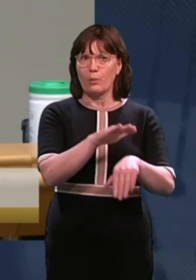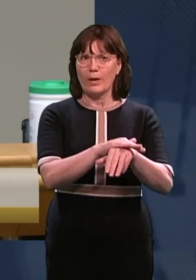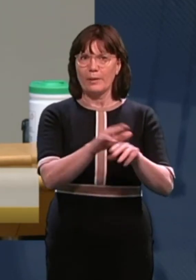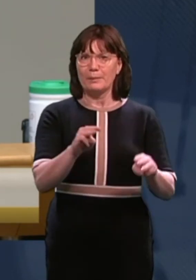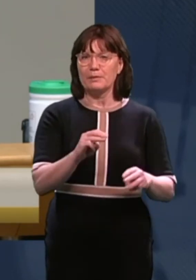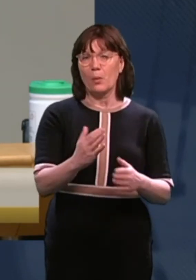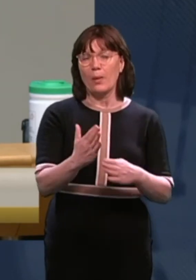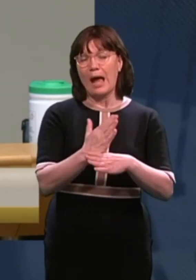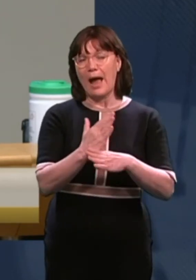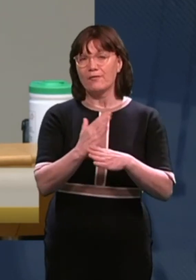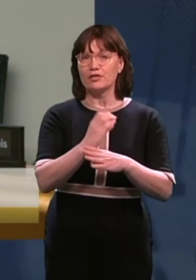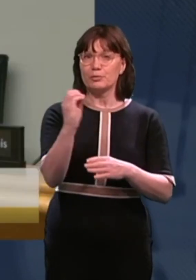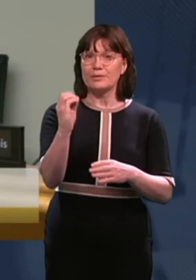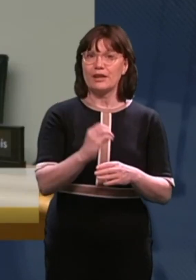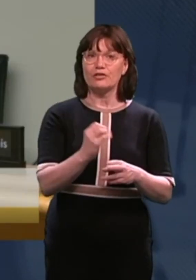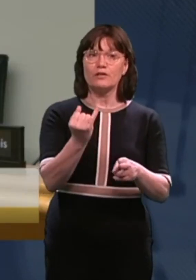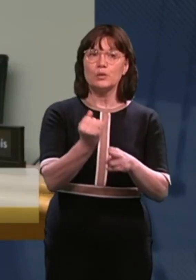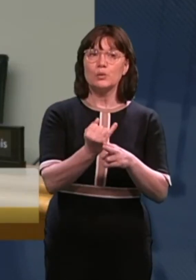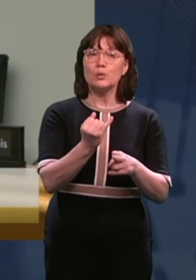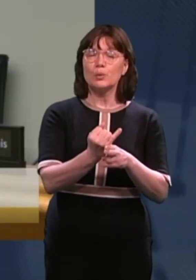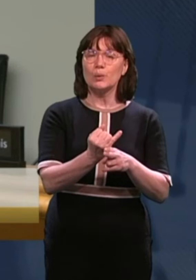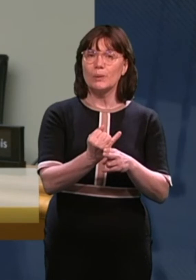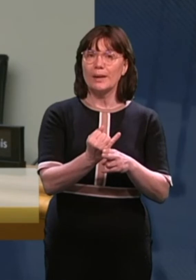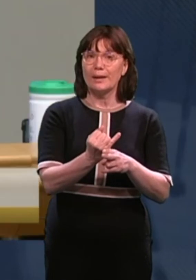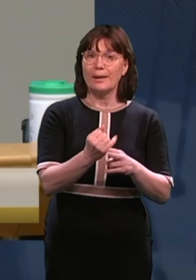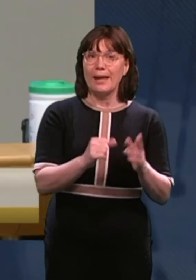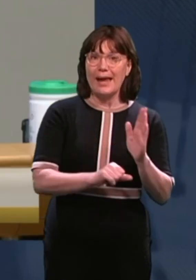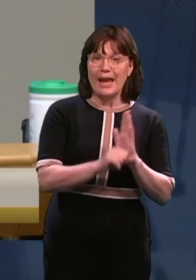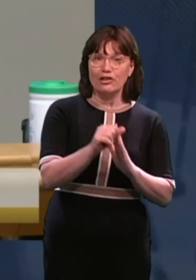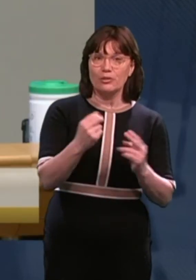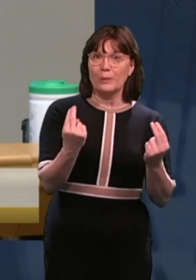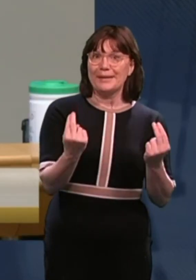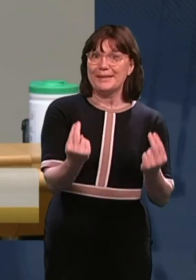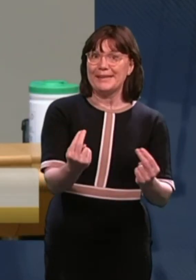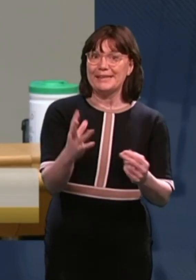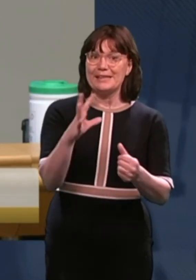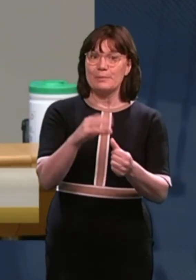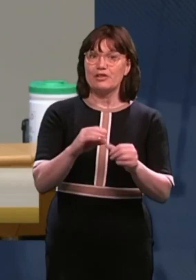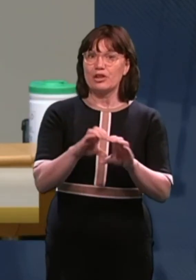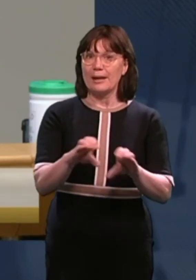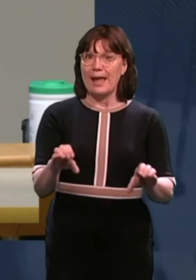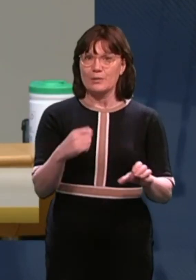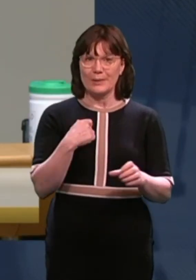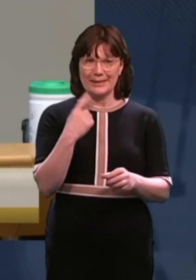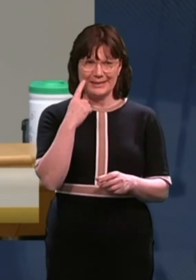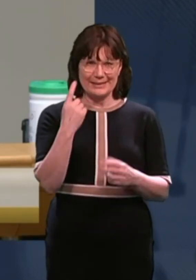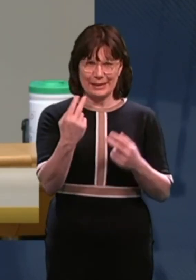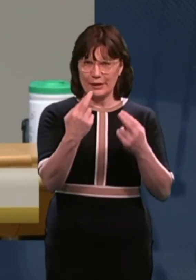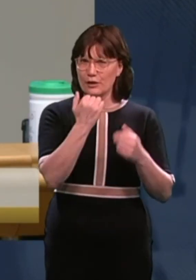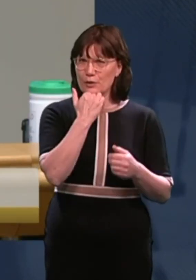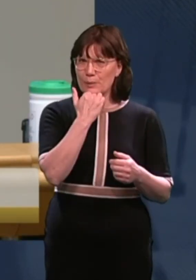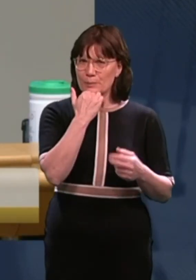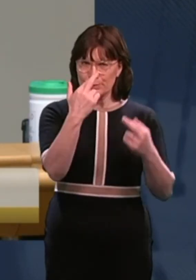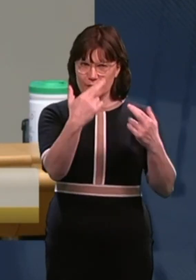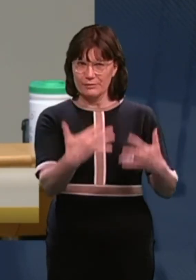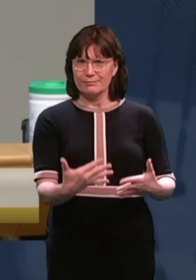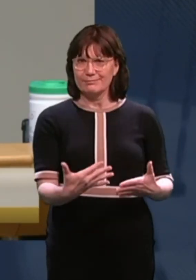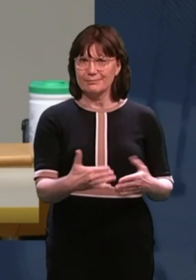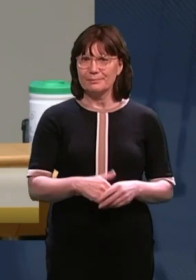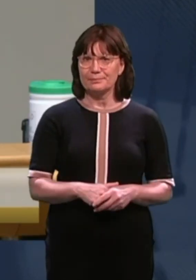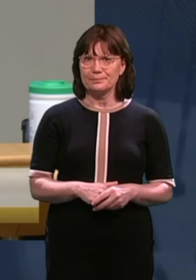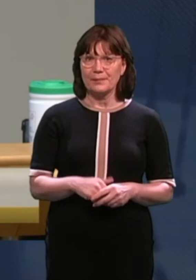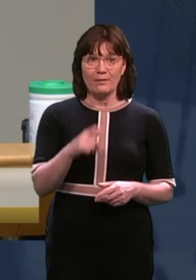percentage of school-going populations that are going to require special class places. Because, you know, and I've said this publicly